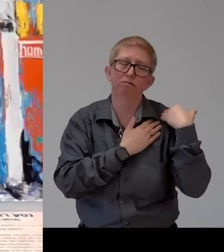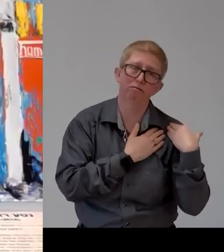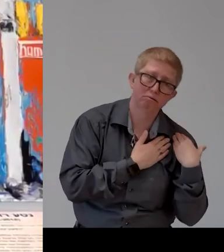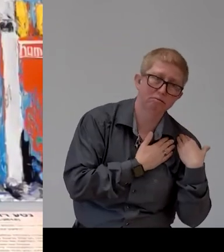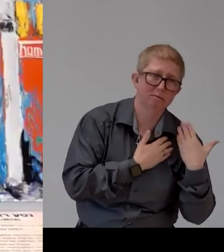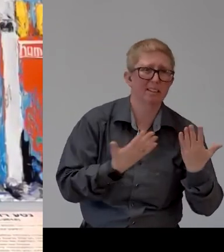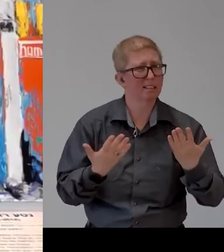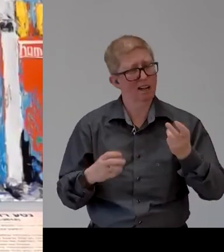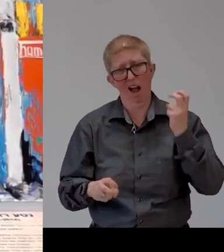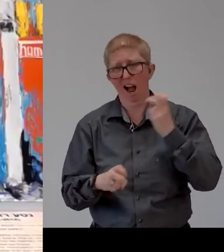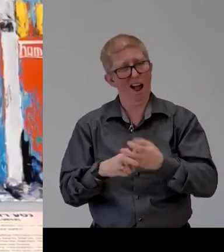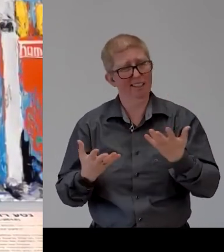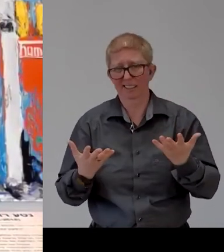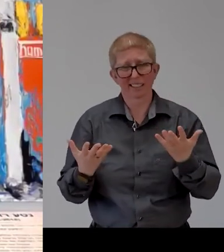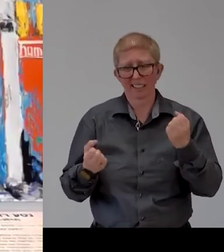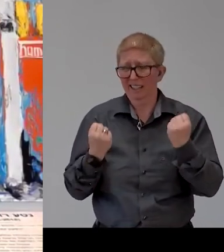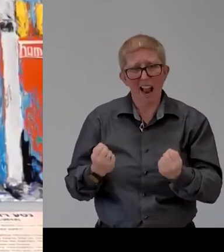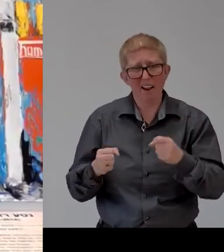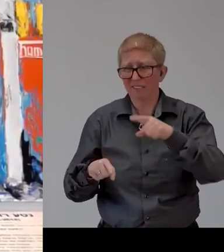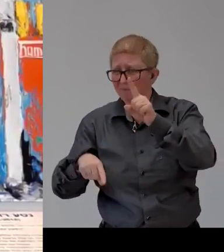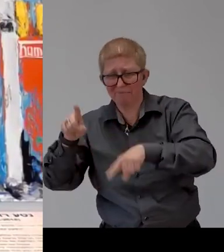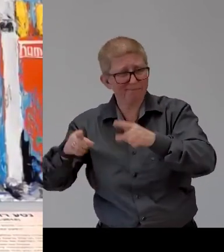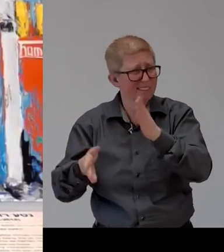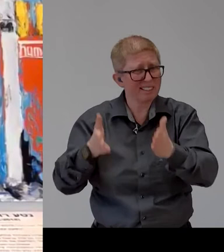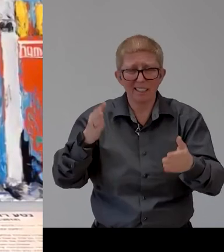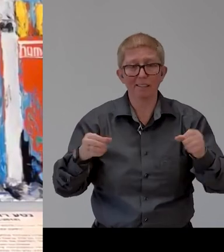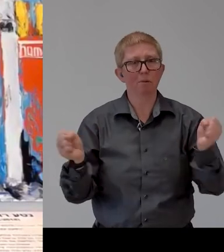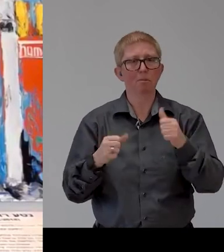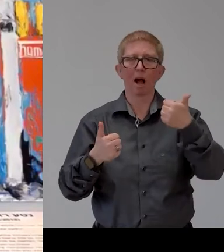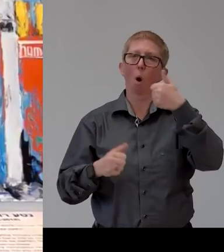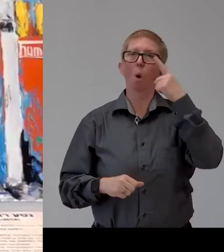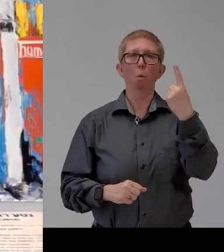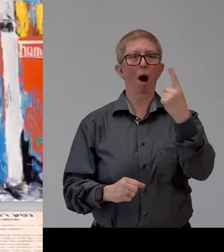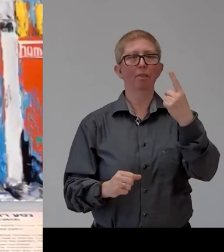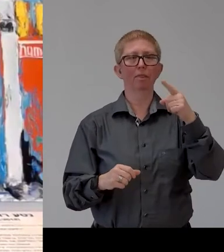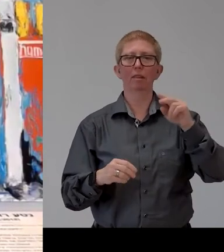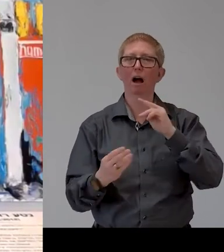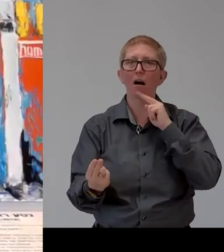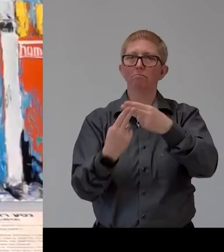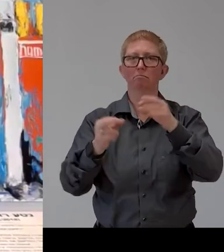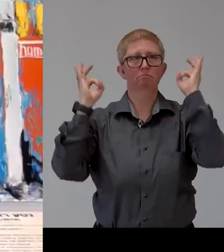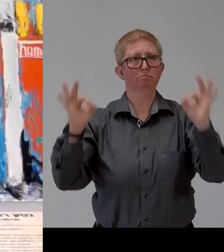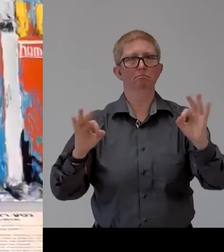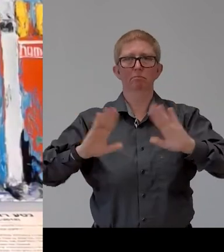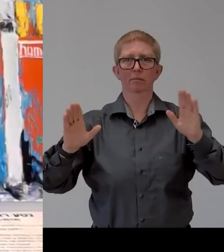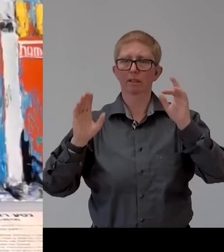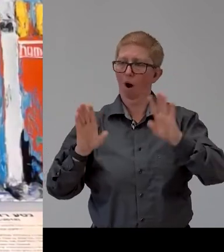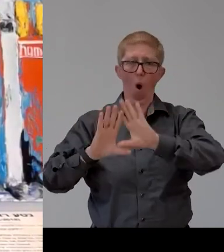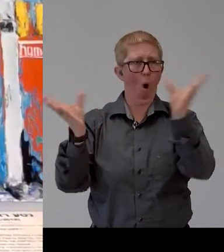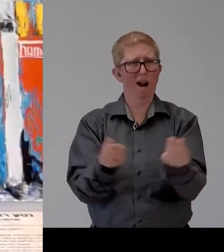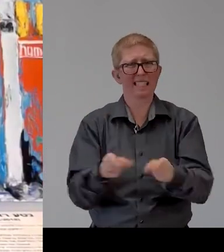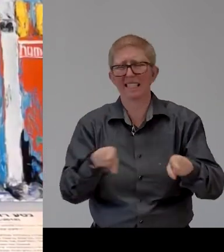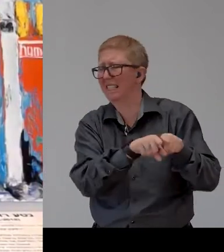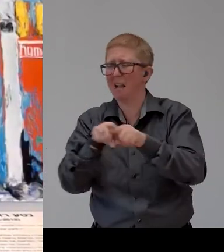i i must tell you that uh one of the examples that we saw from uh one of the companies we consulted there was um